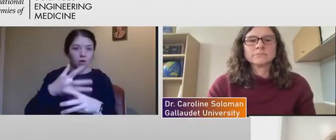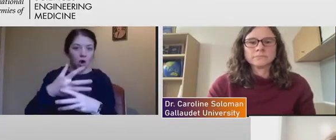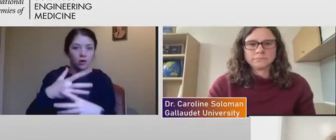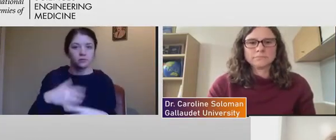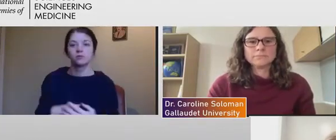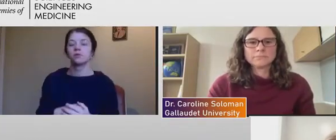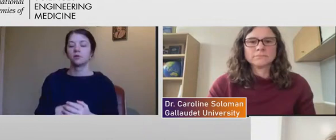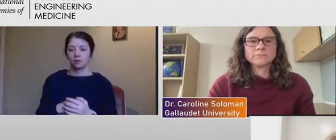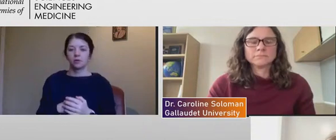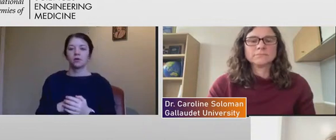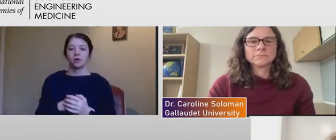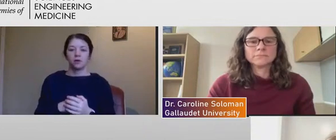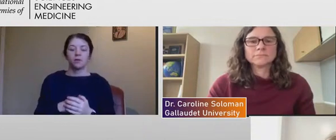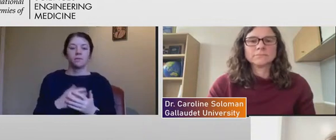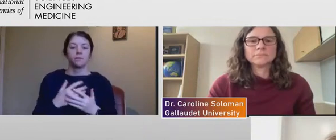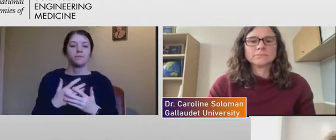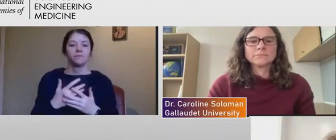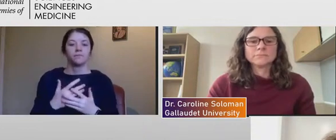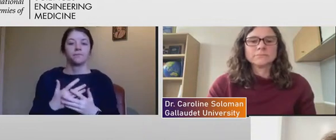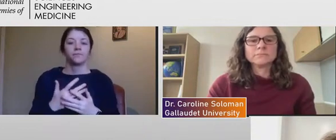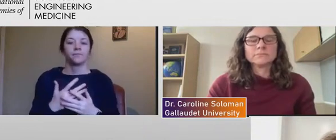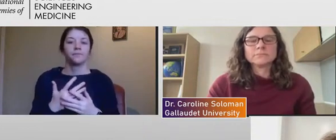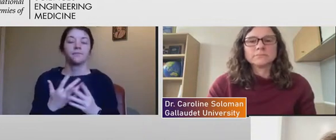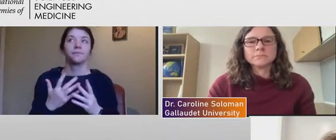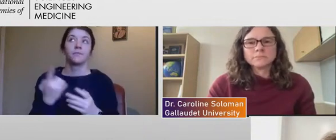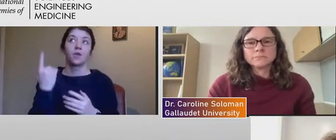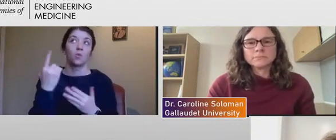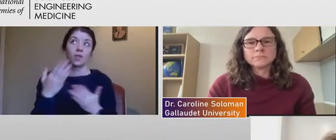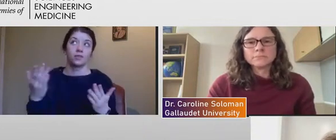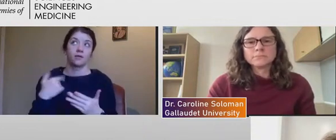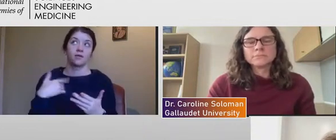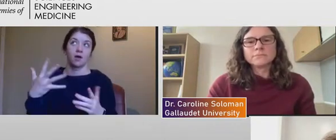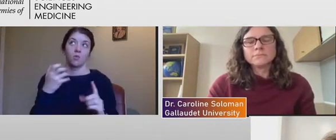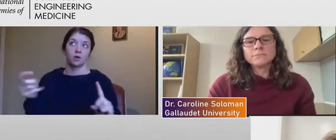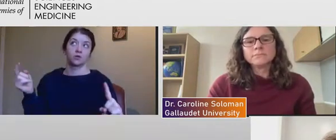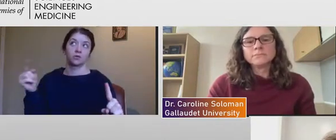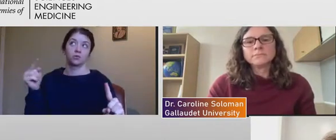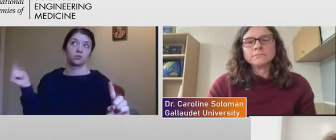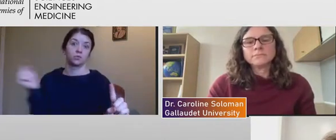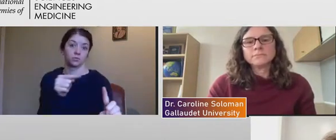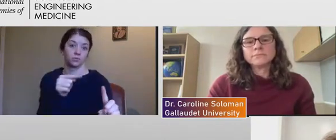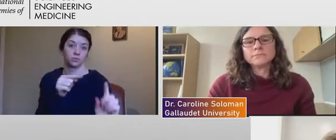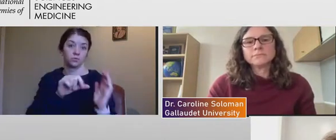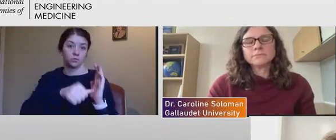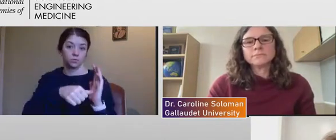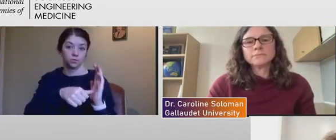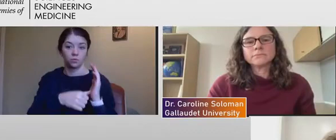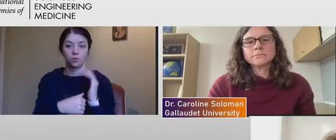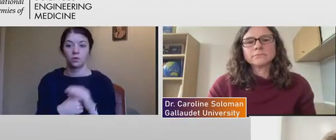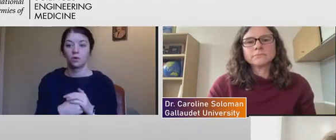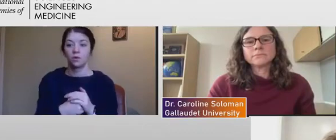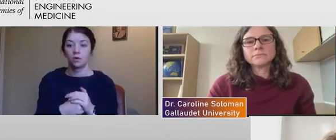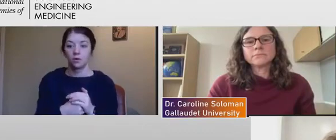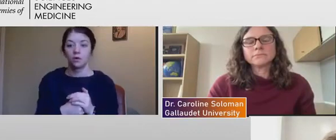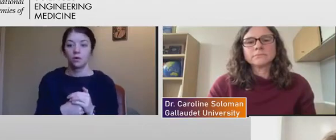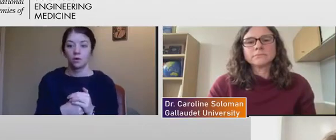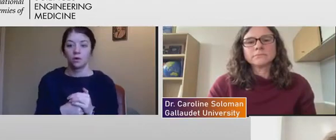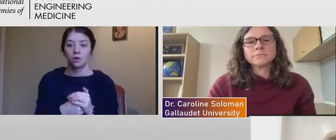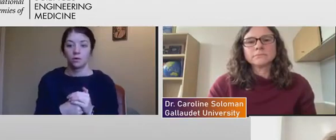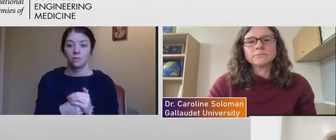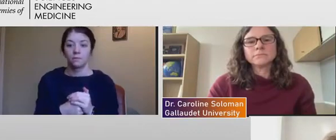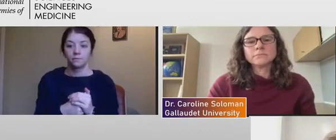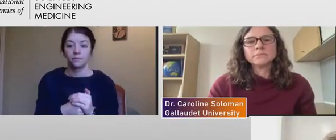But one of the things that I would like to point out is that a lot of times we focus on kind of how this benefits people with